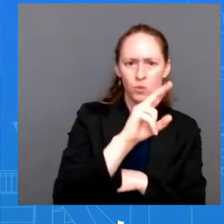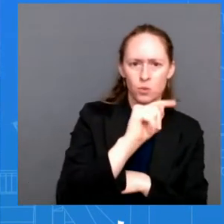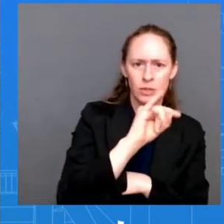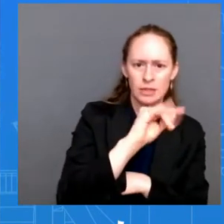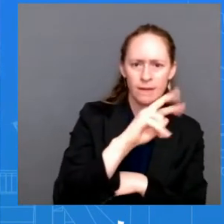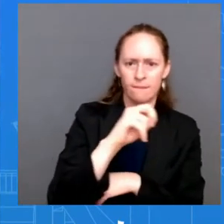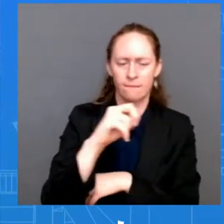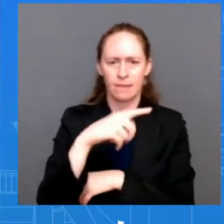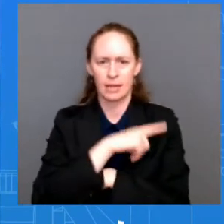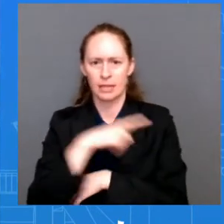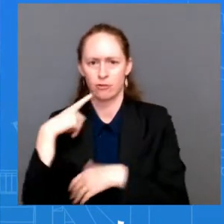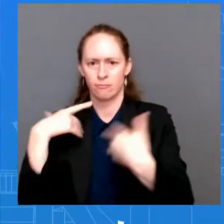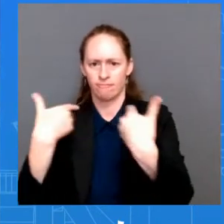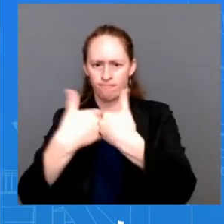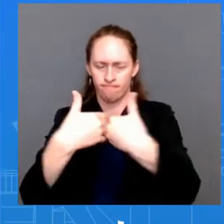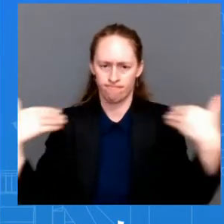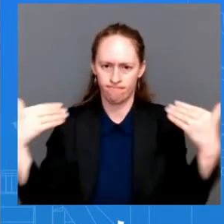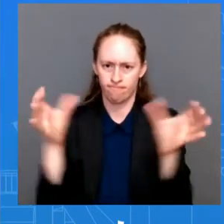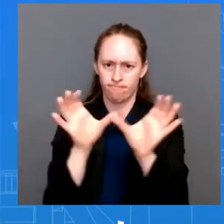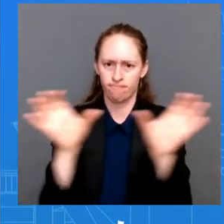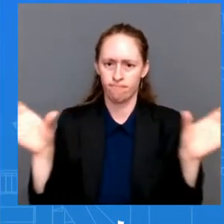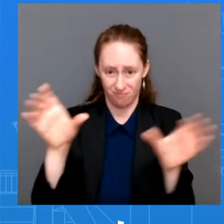understands that separation? Mr.